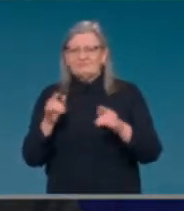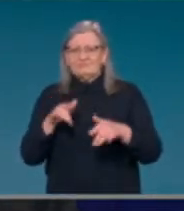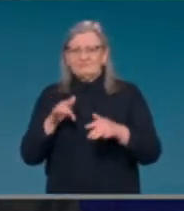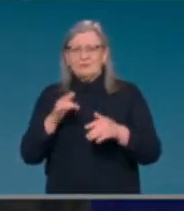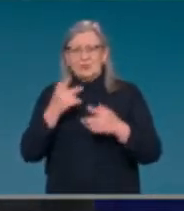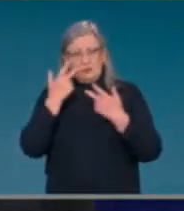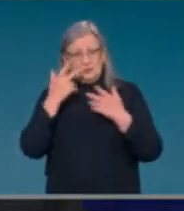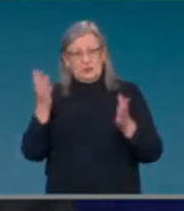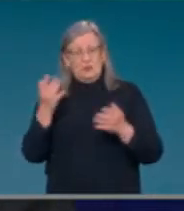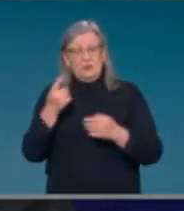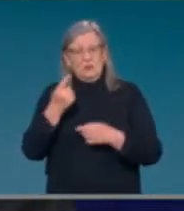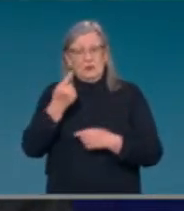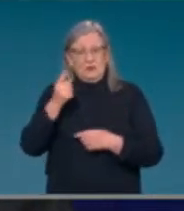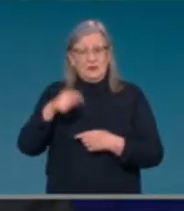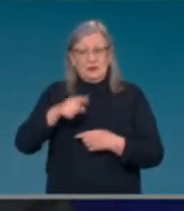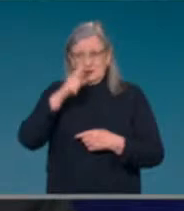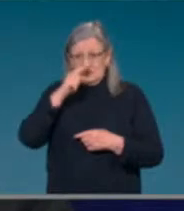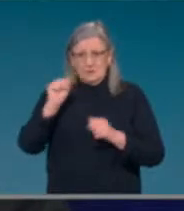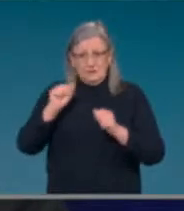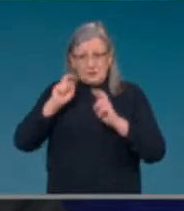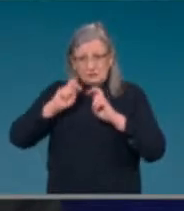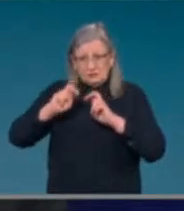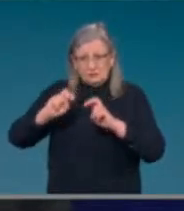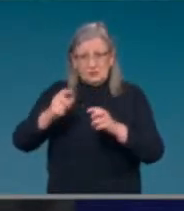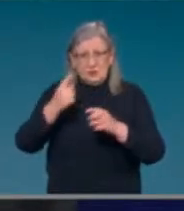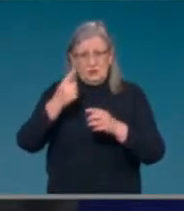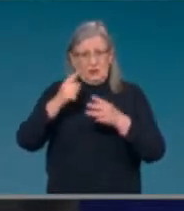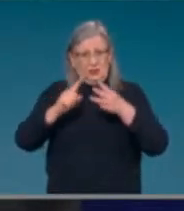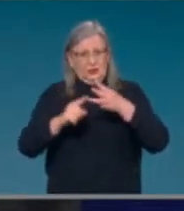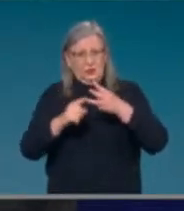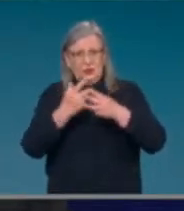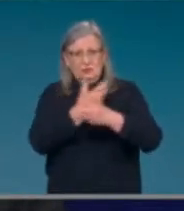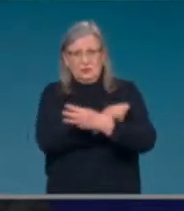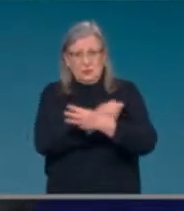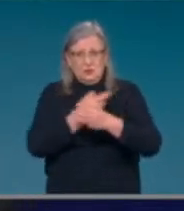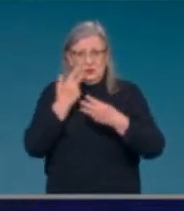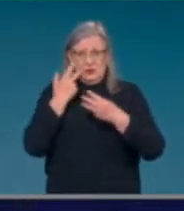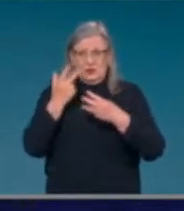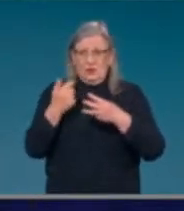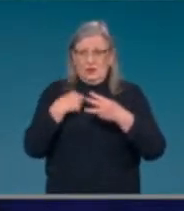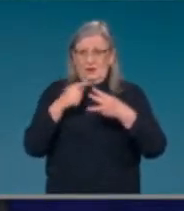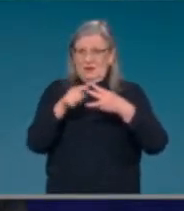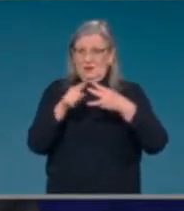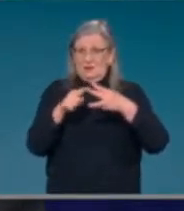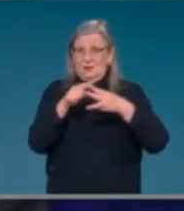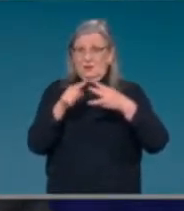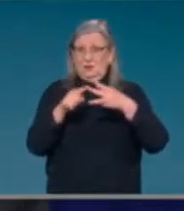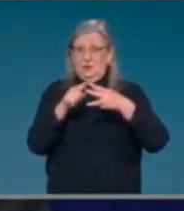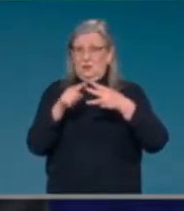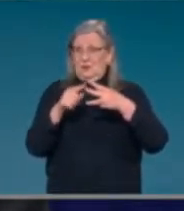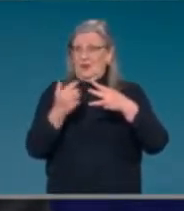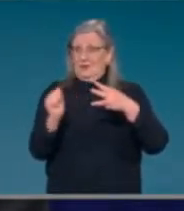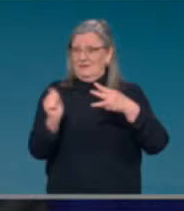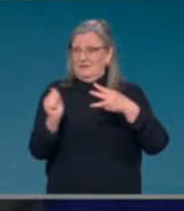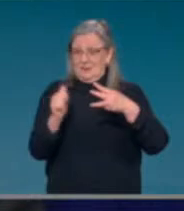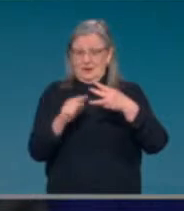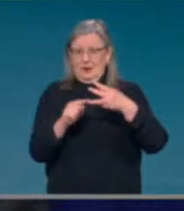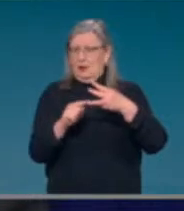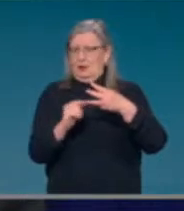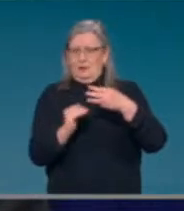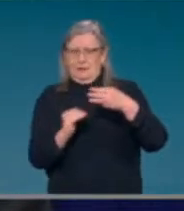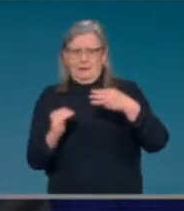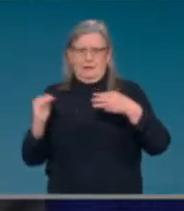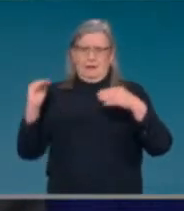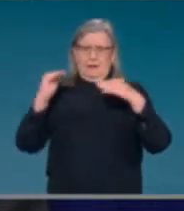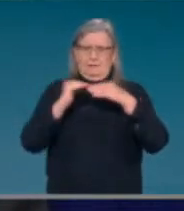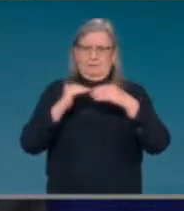booster actually increased vaccine efficacy to 96%. Now, I just want to finish by foreshadowing a few things. As